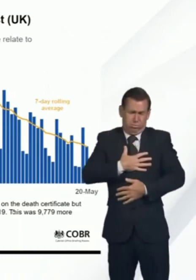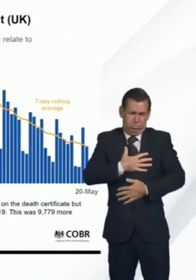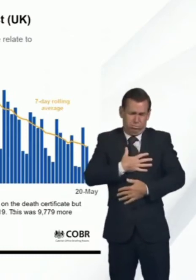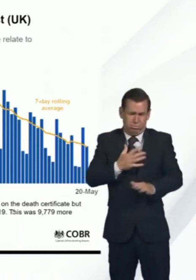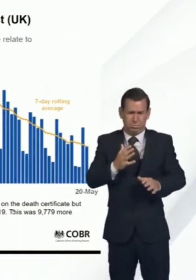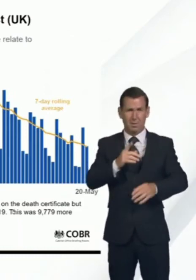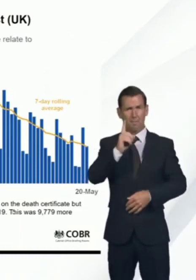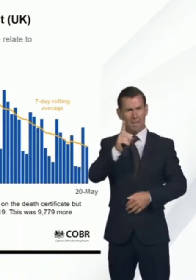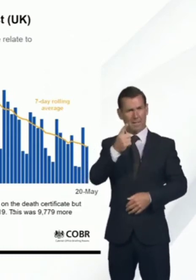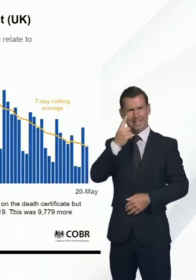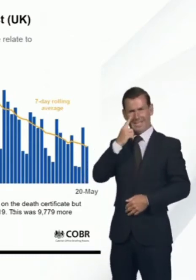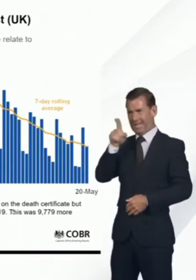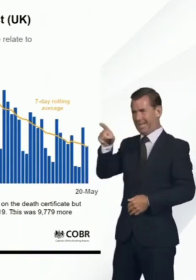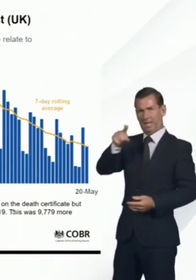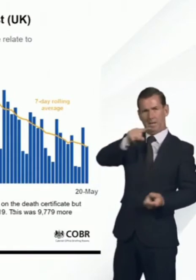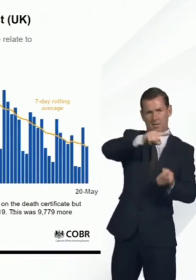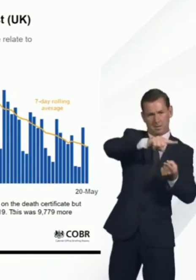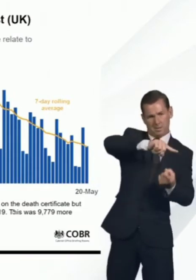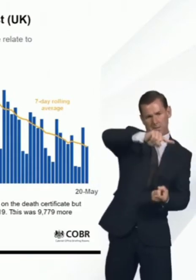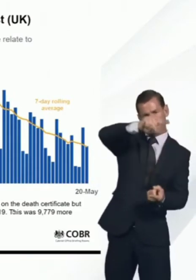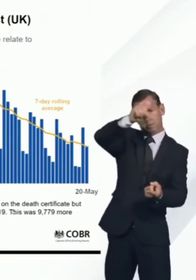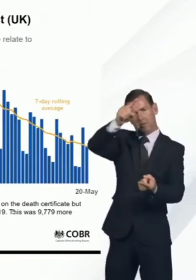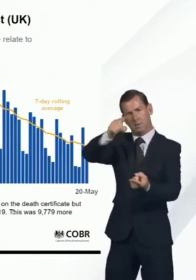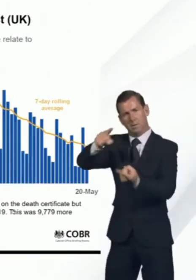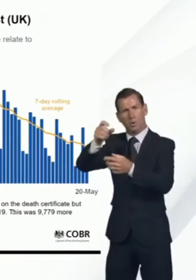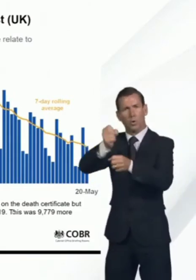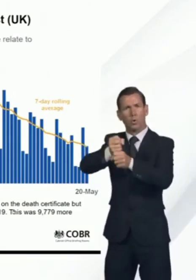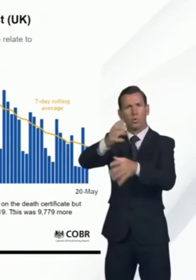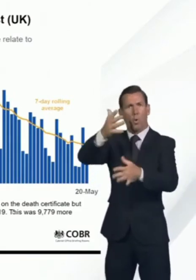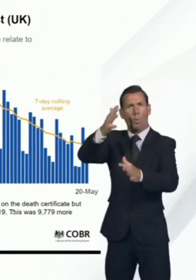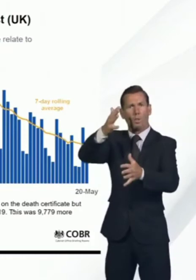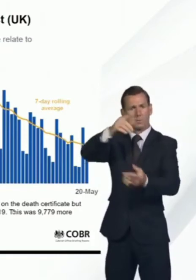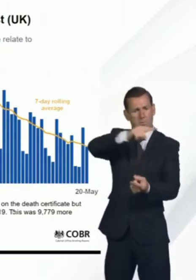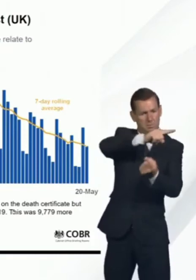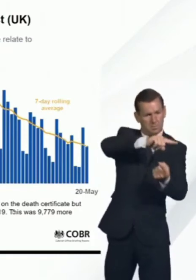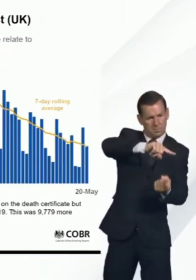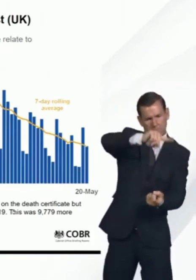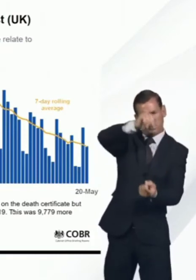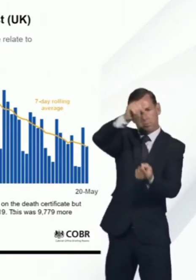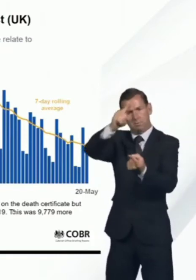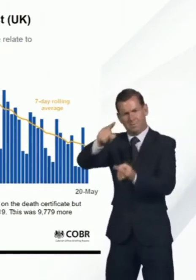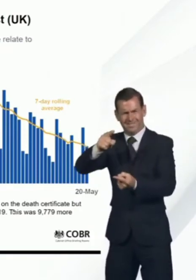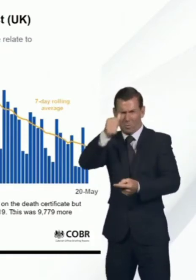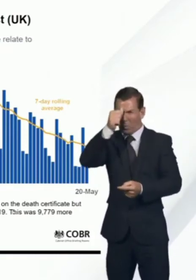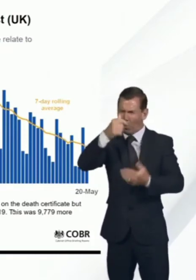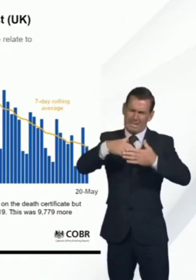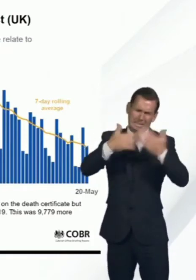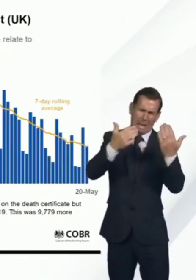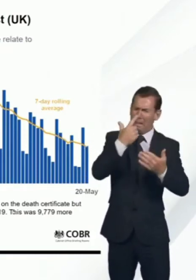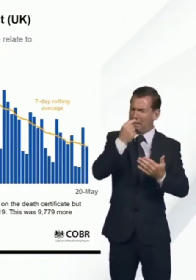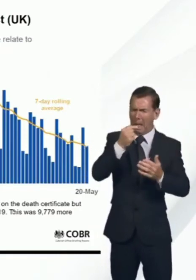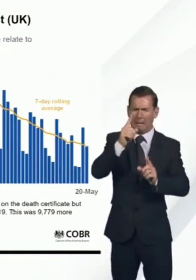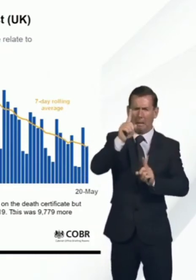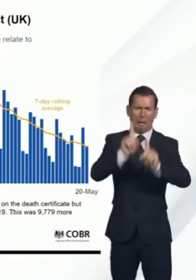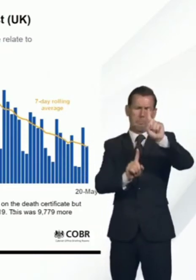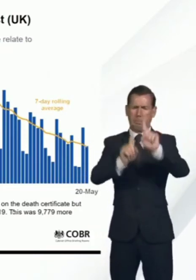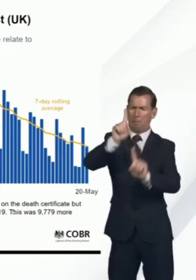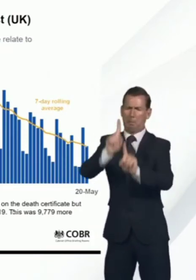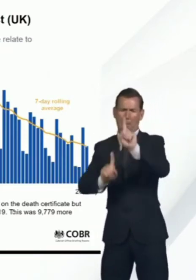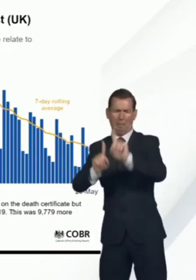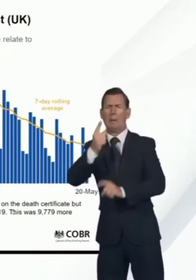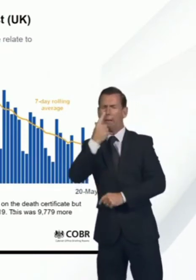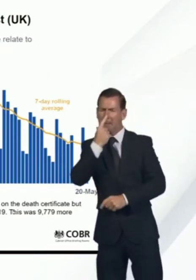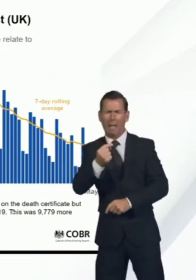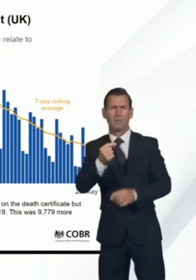a daily basis that looking at the key figure, the seven-day rolling average, which takes out the variation between days and particularly the reporting variation at